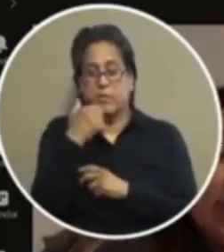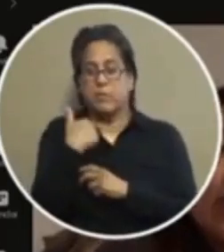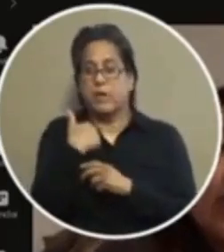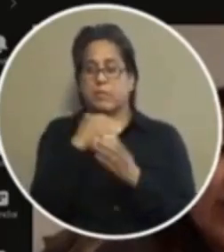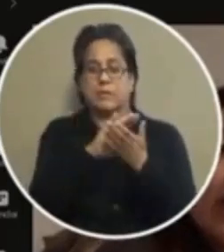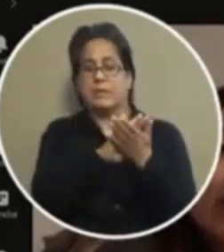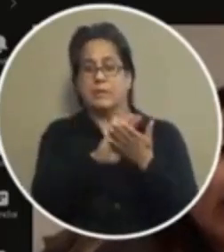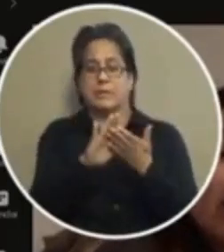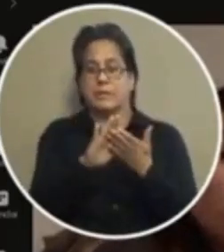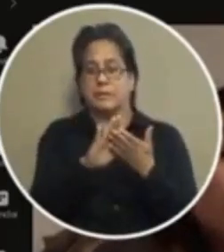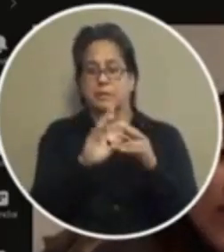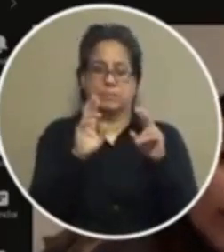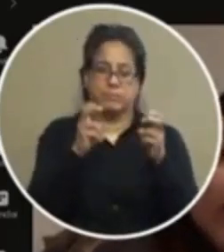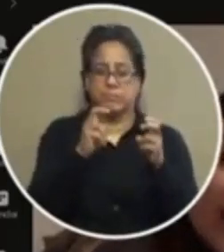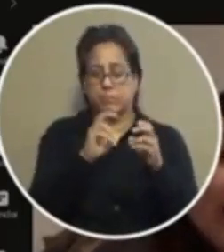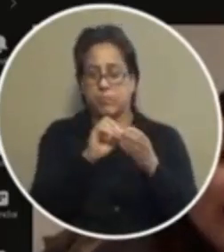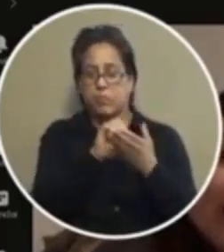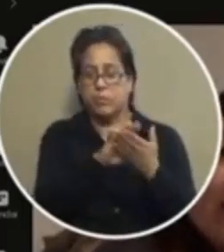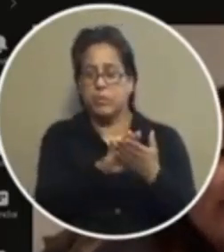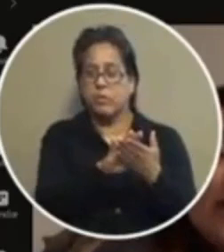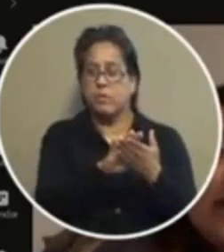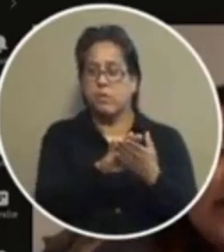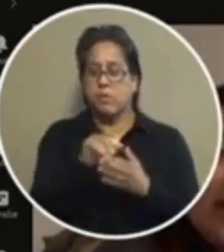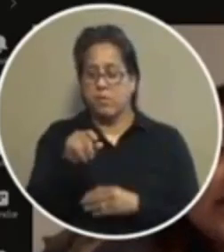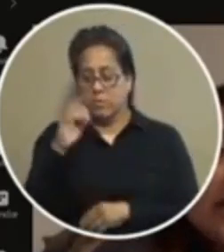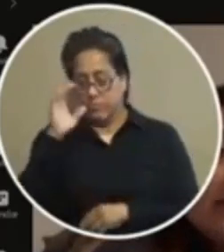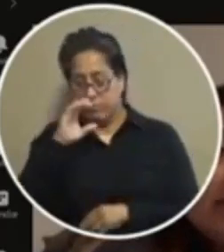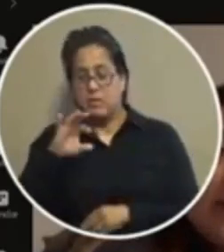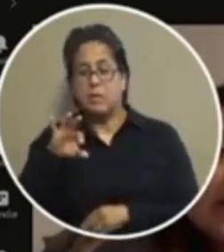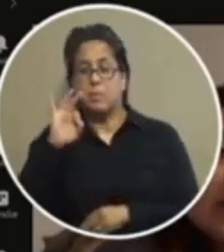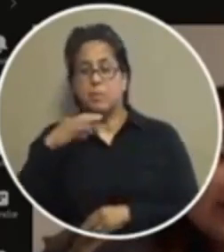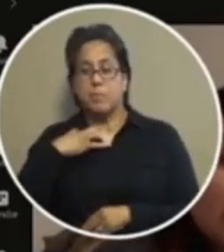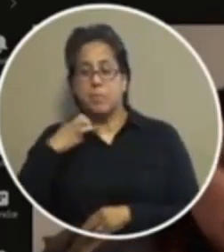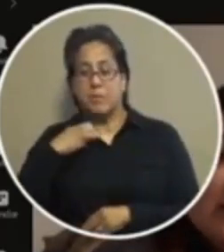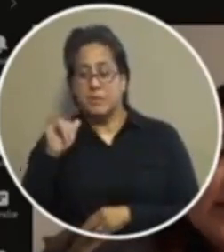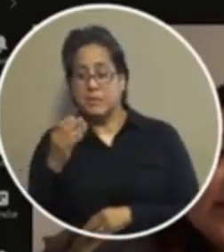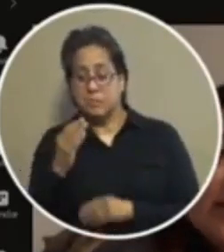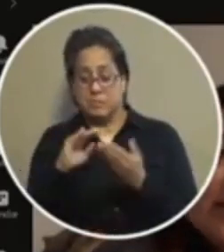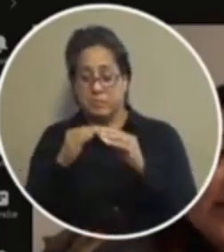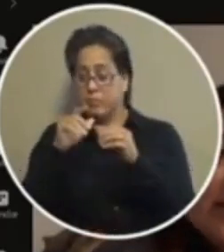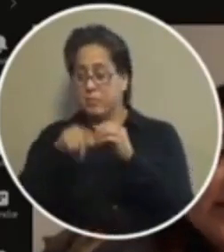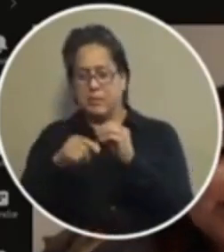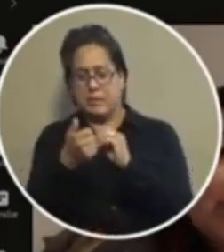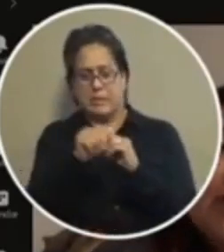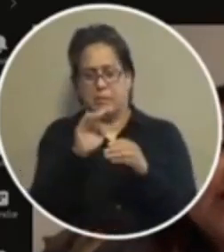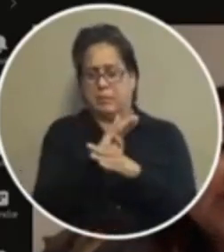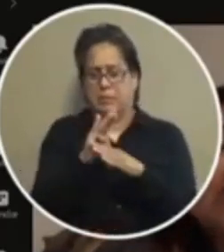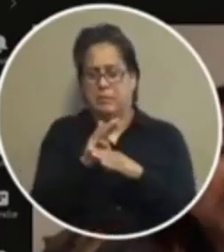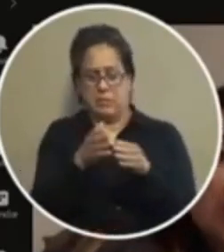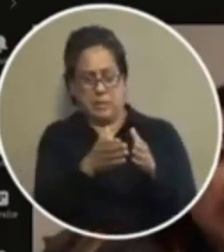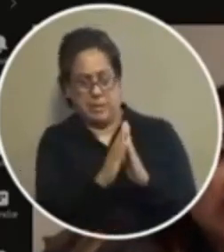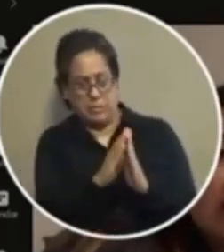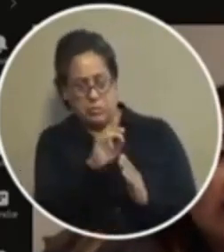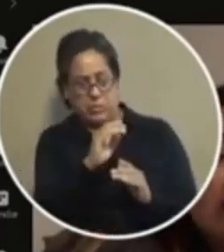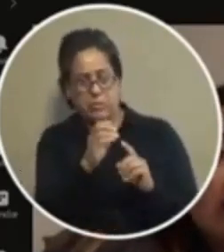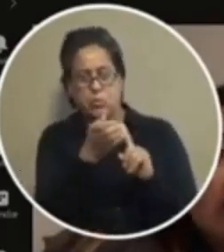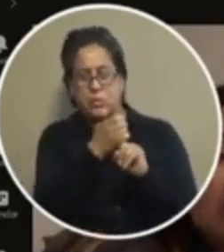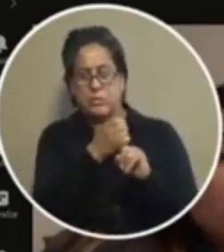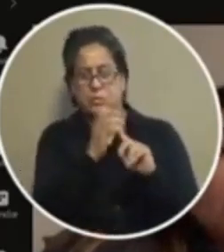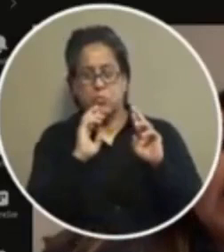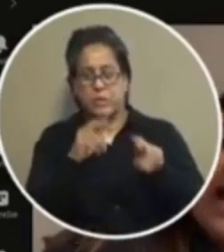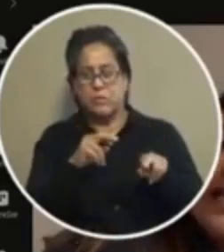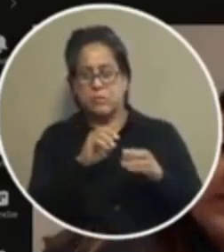a clean quote-unquote record when you apply for a job in the city of el paso or any businesses they ask you if you have an arrest record